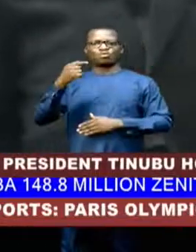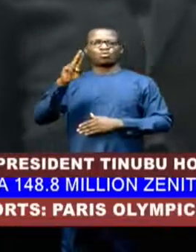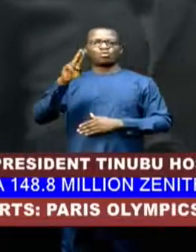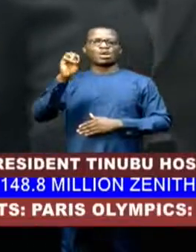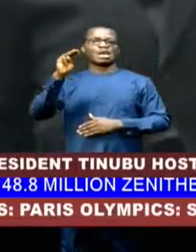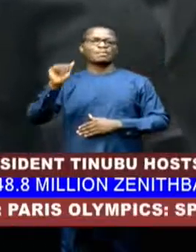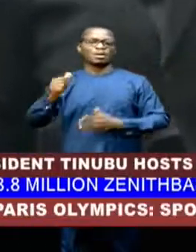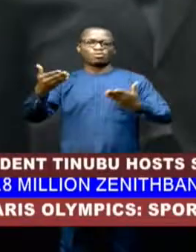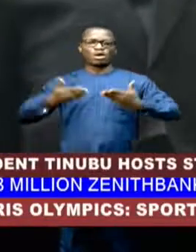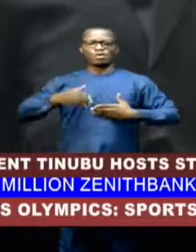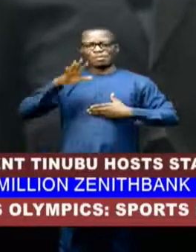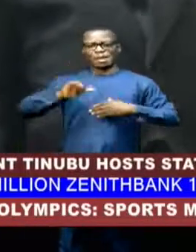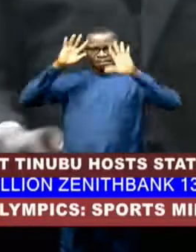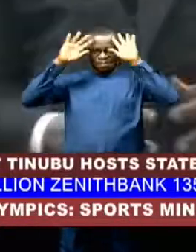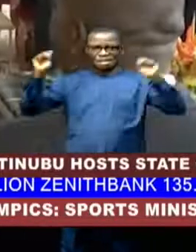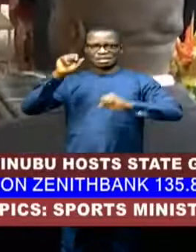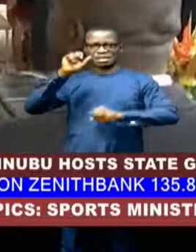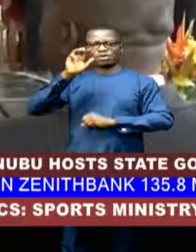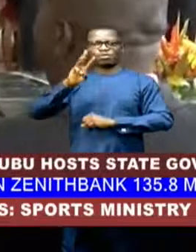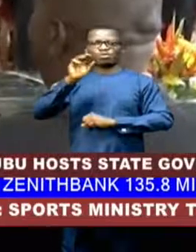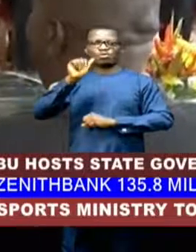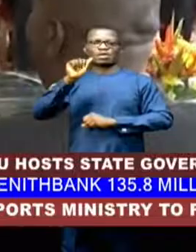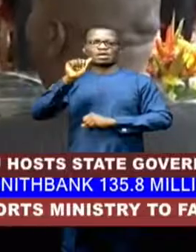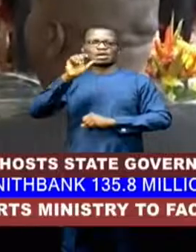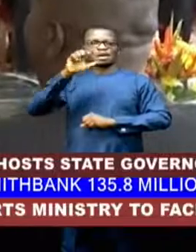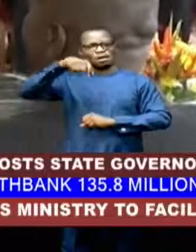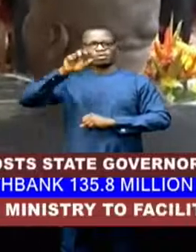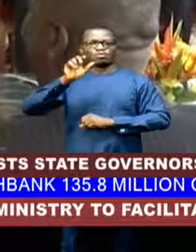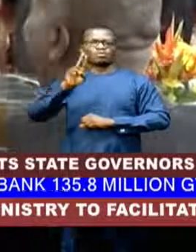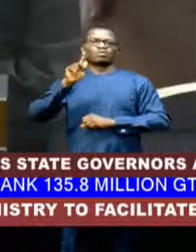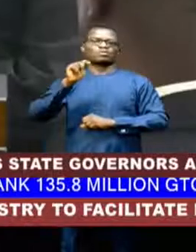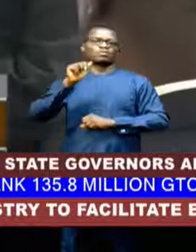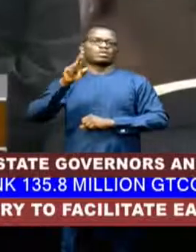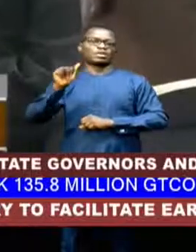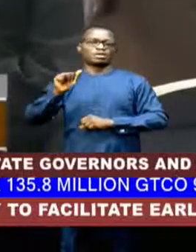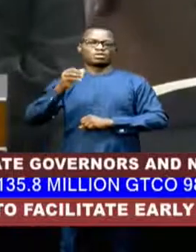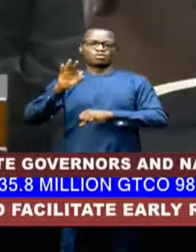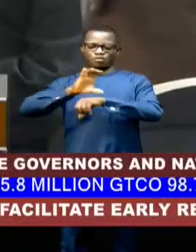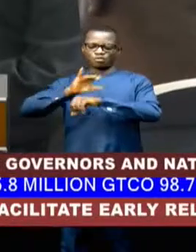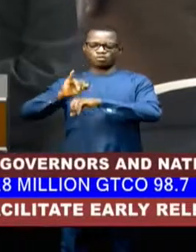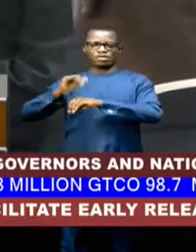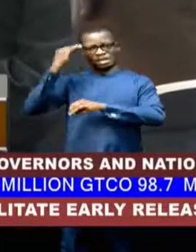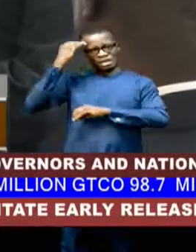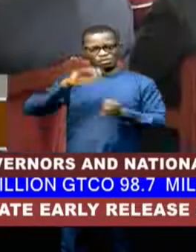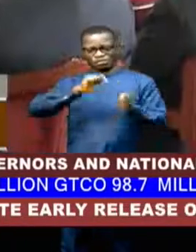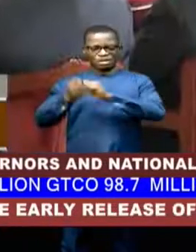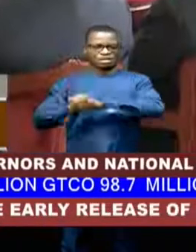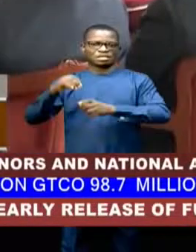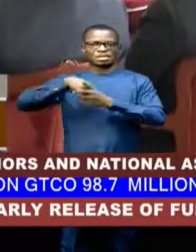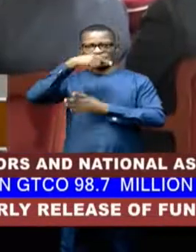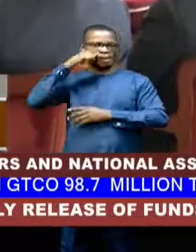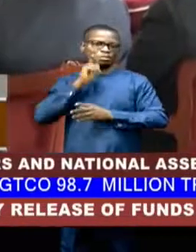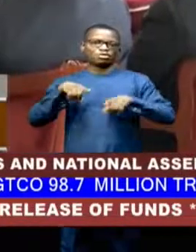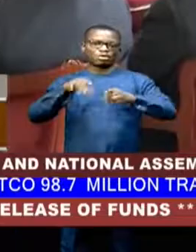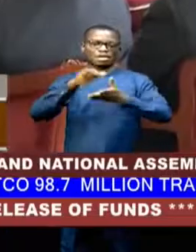by President Alassane Ouattara at the Abidjan Palace. The head of the transition in Gabon during the visit will